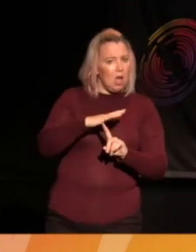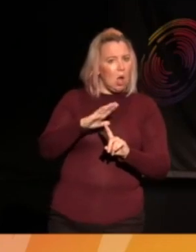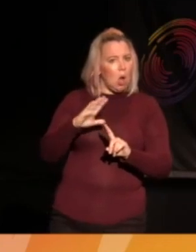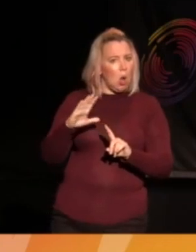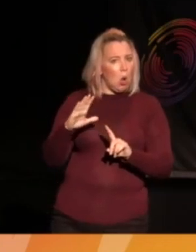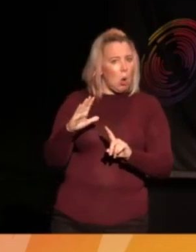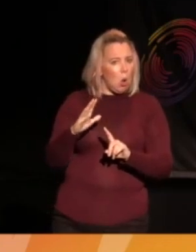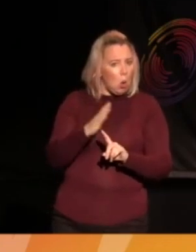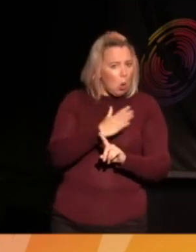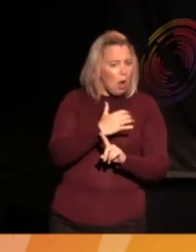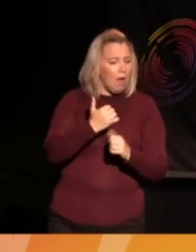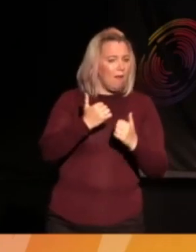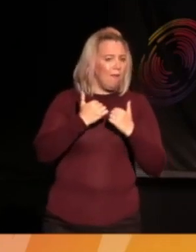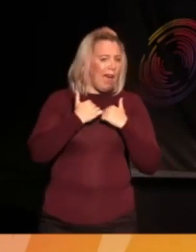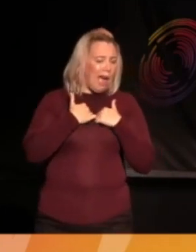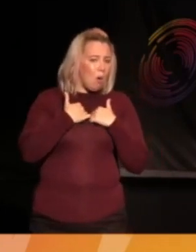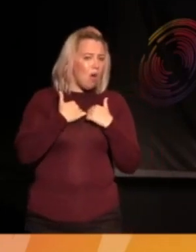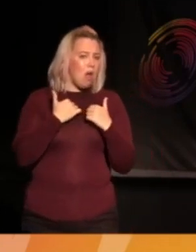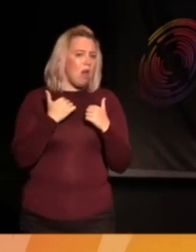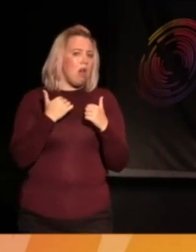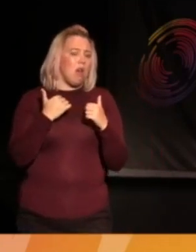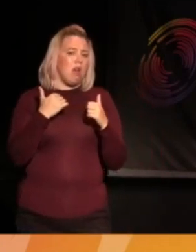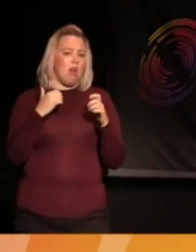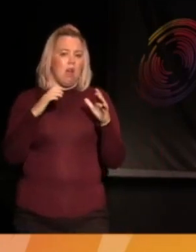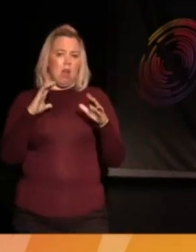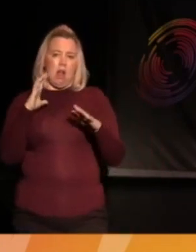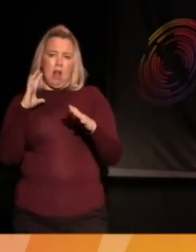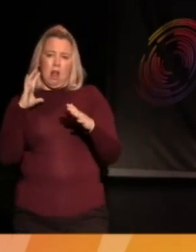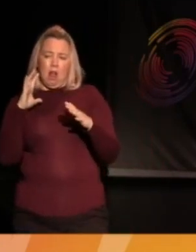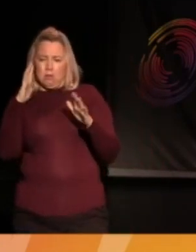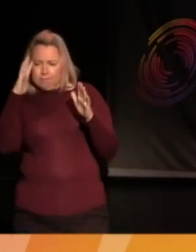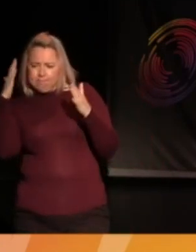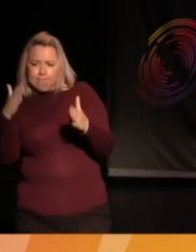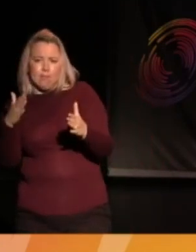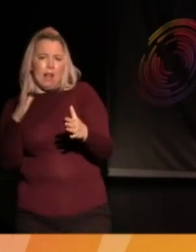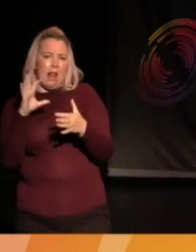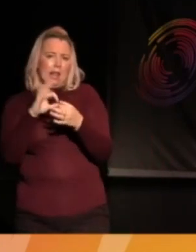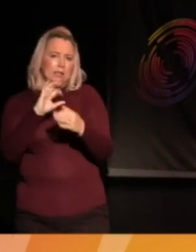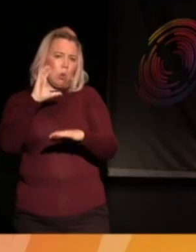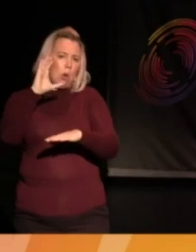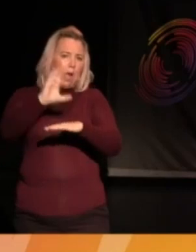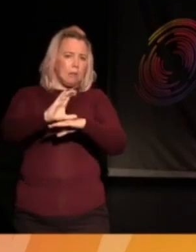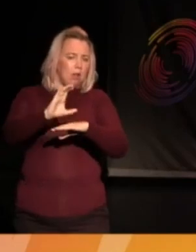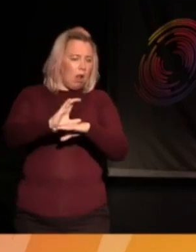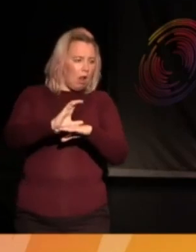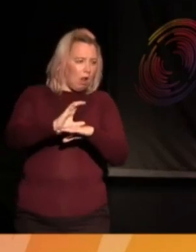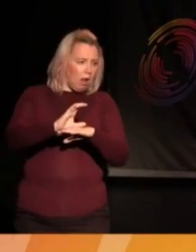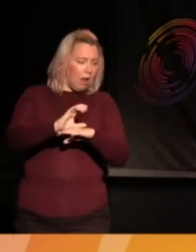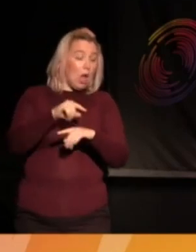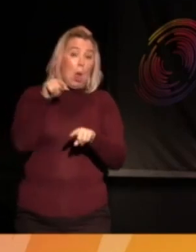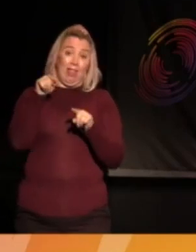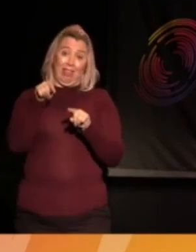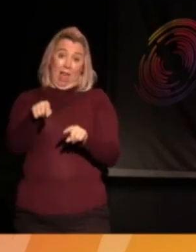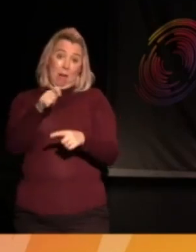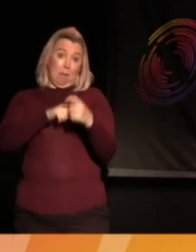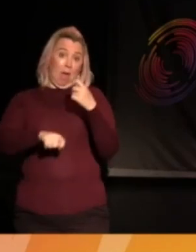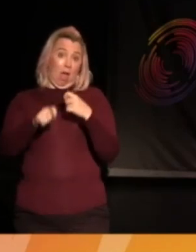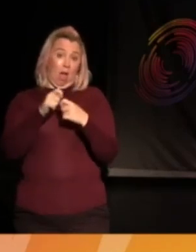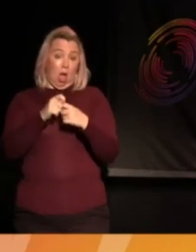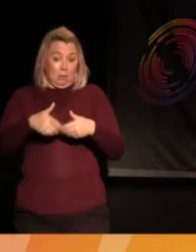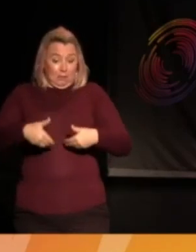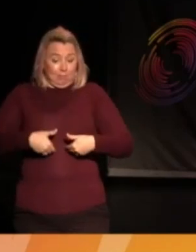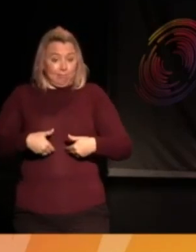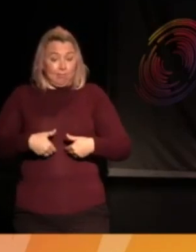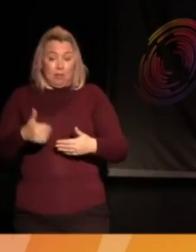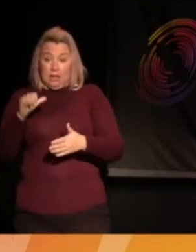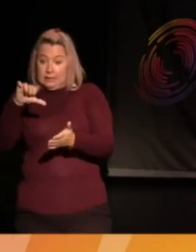activity is directed towards the needs of capital. So as long as that is the basis of all of our towns and